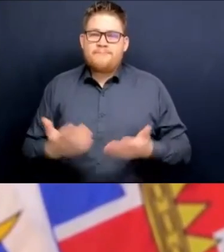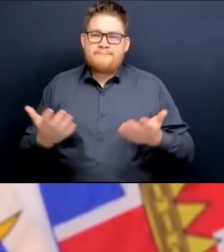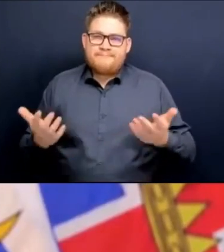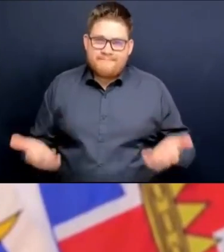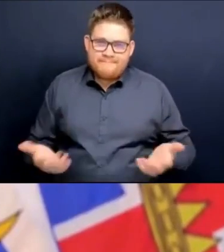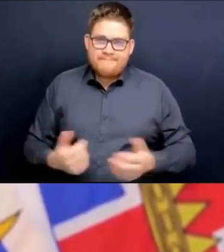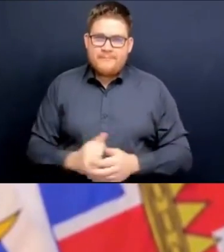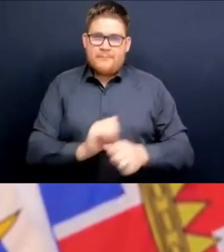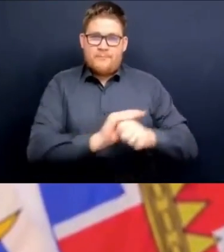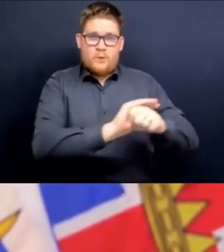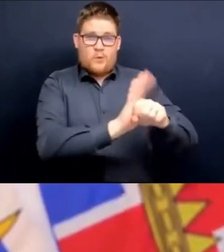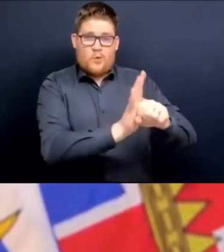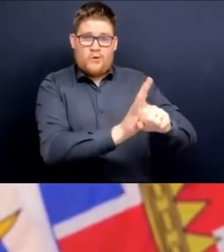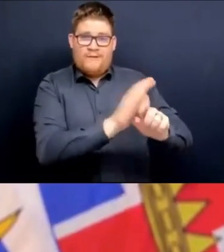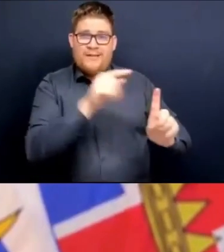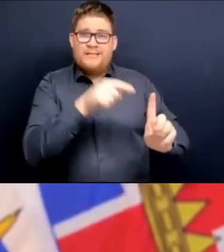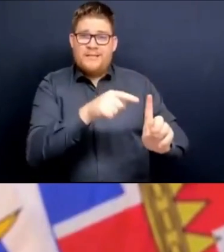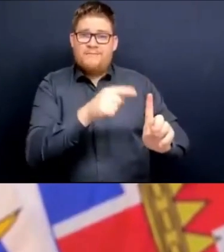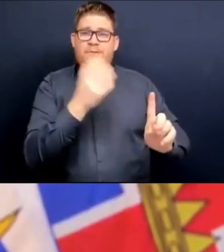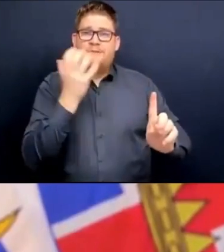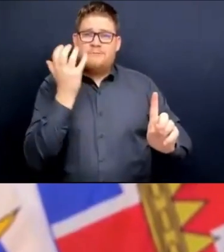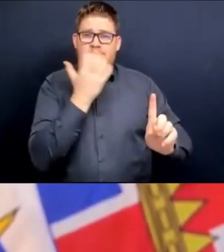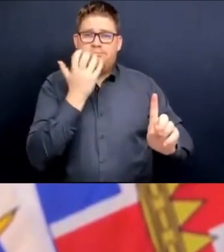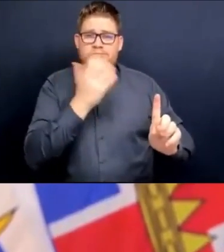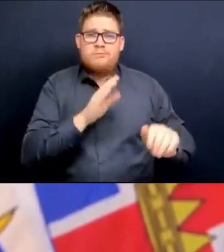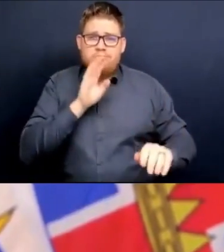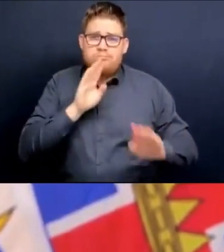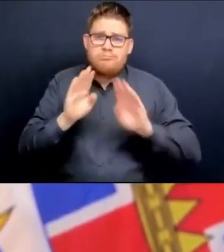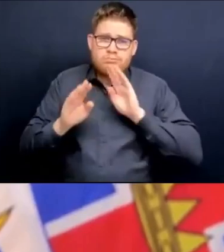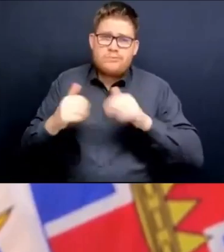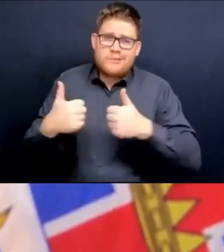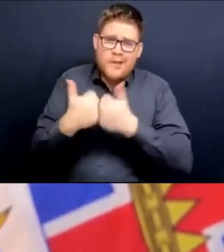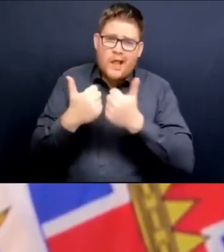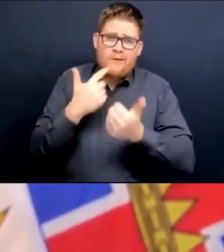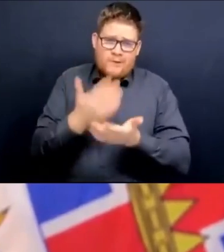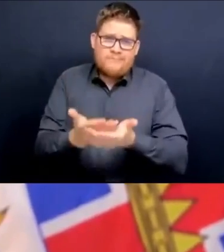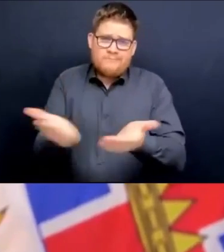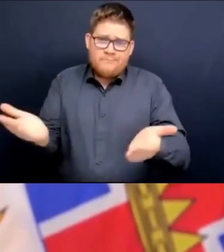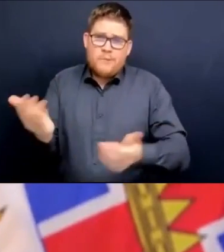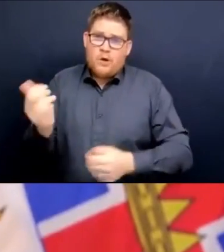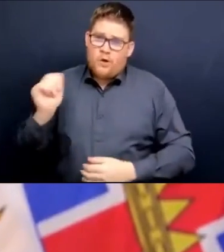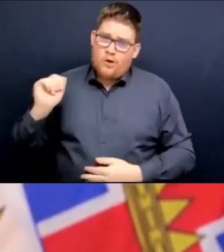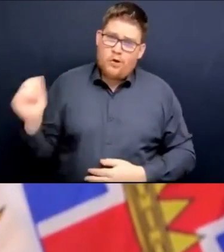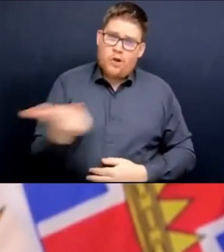As we all know, COVID-19 has brought challenges to all of us